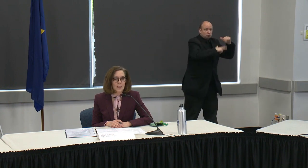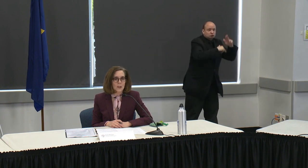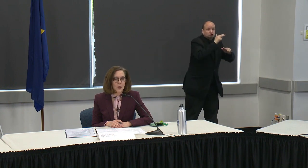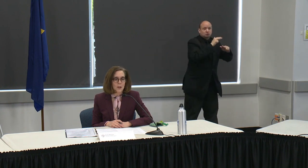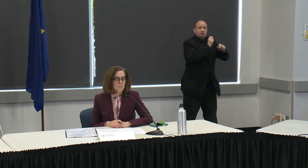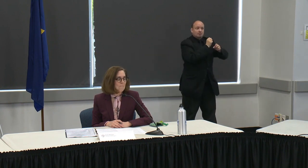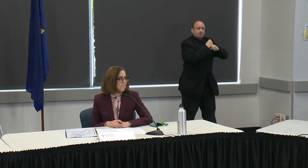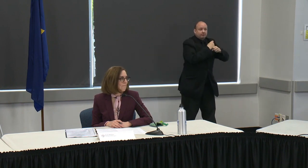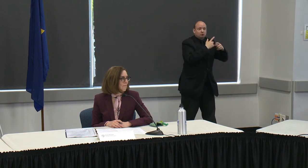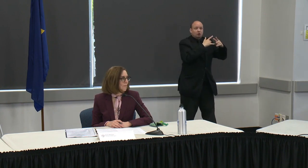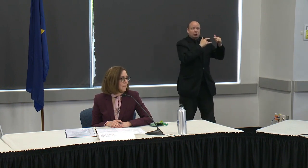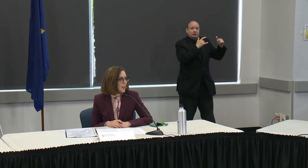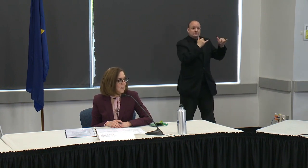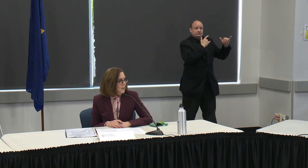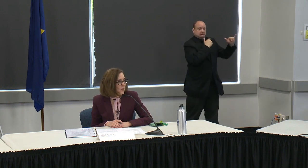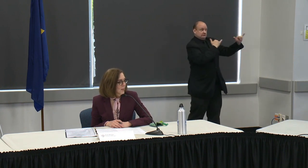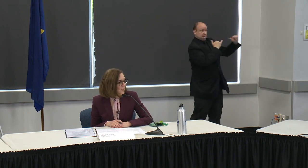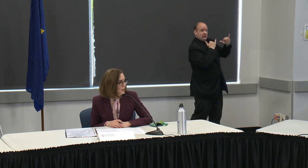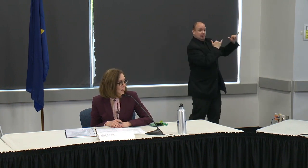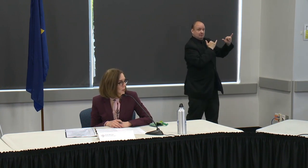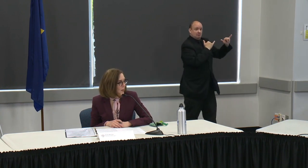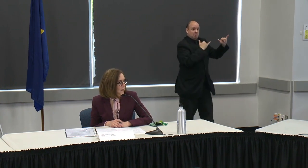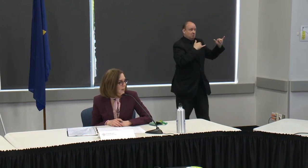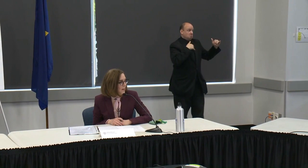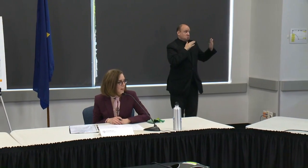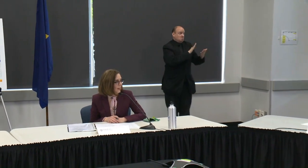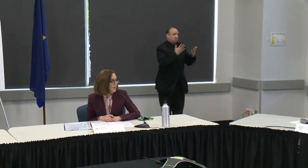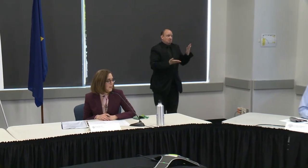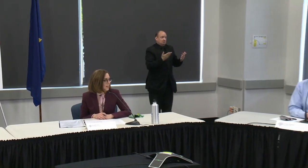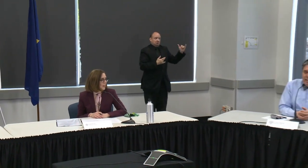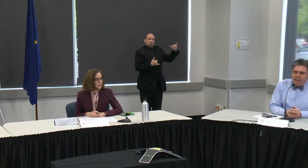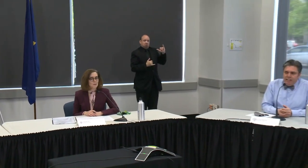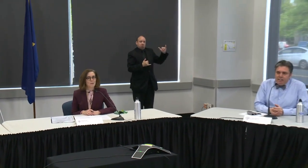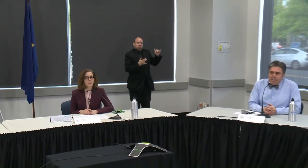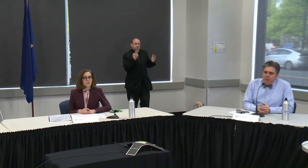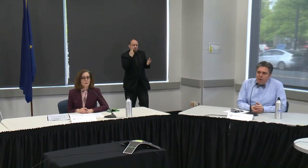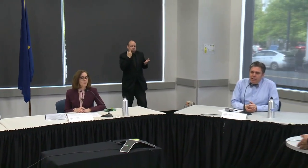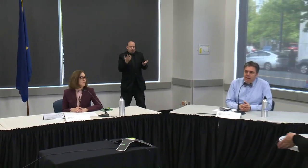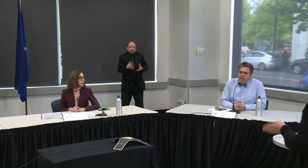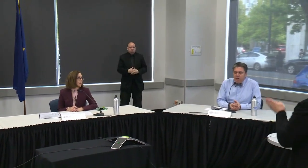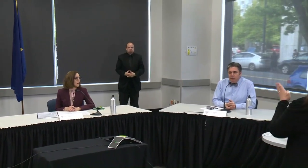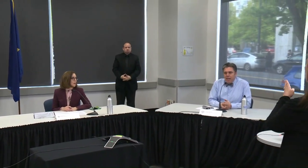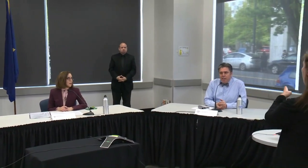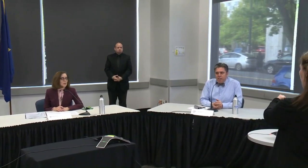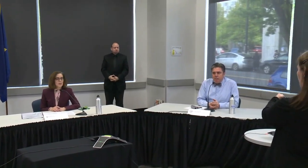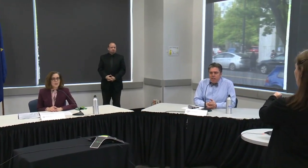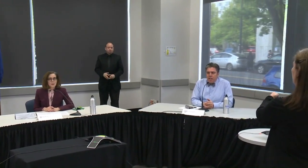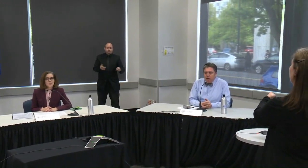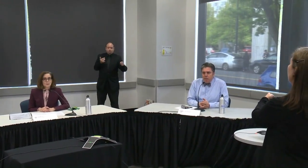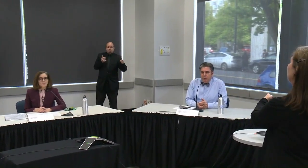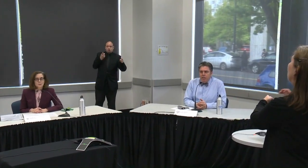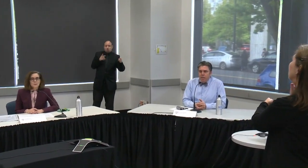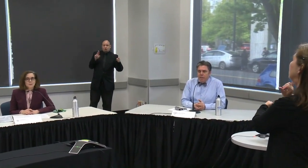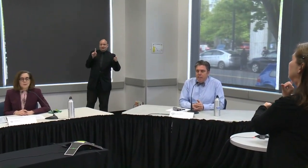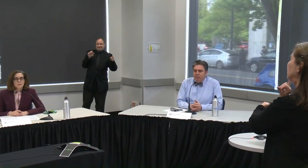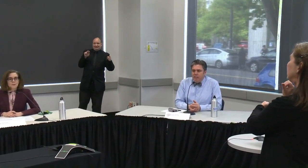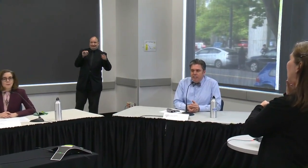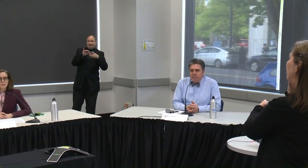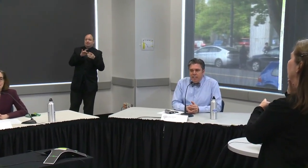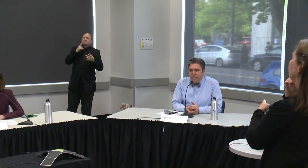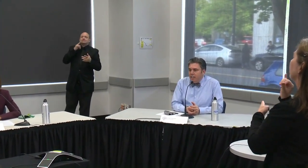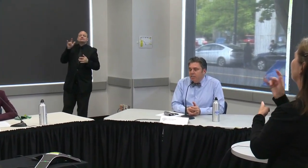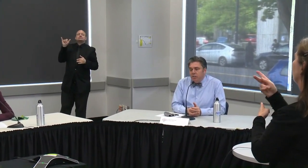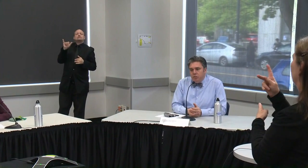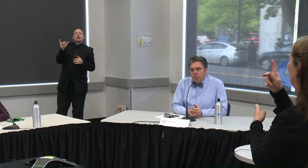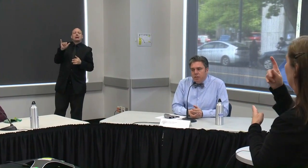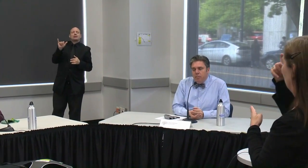that oregon took dr sideliner can you add anything i can't i think the same way that governor brown has been talking with her with governor